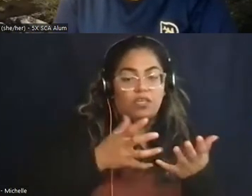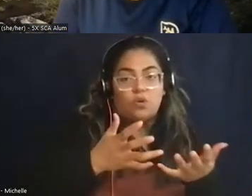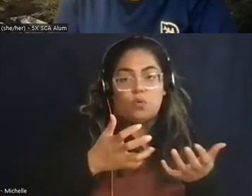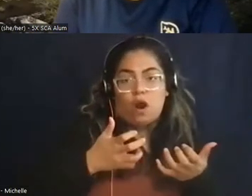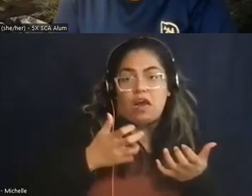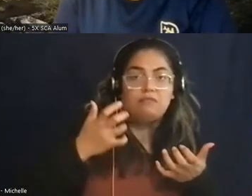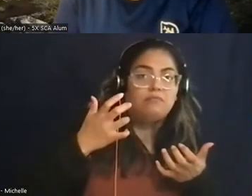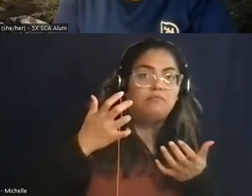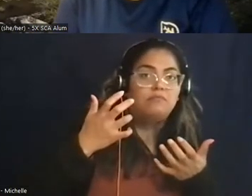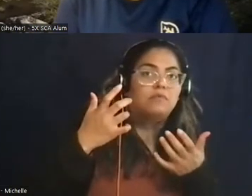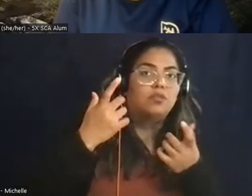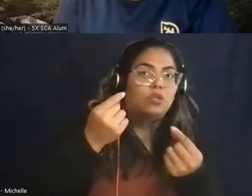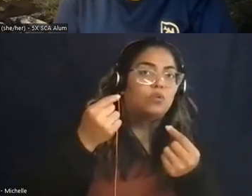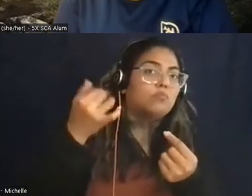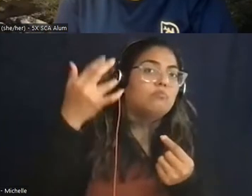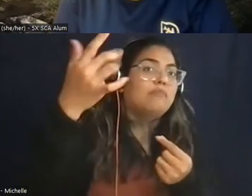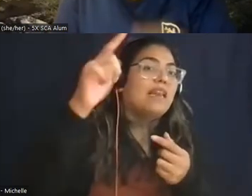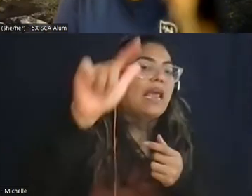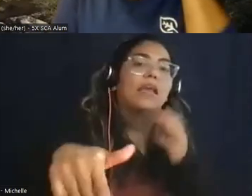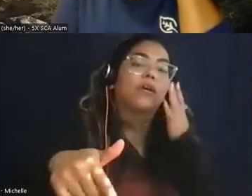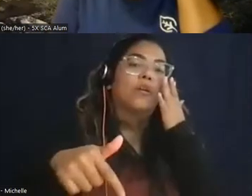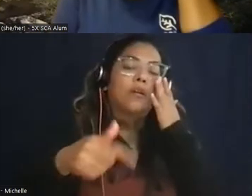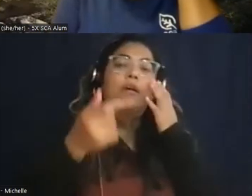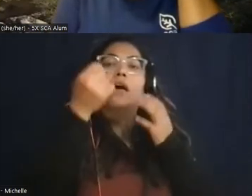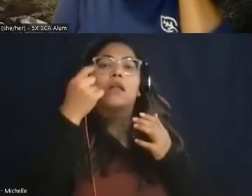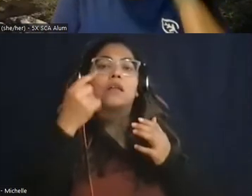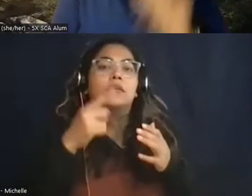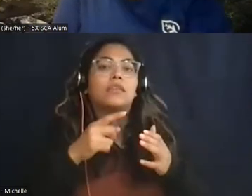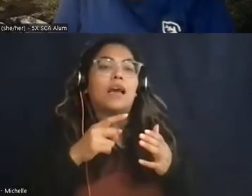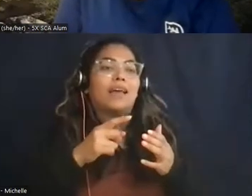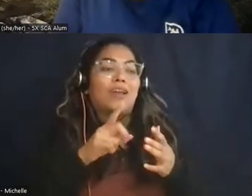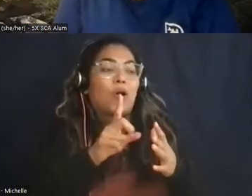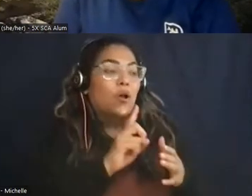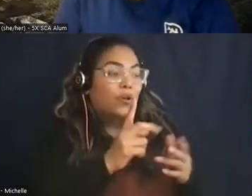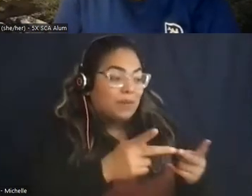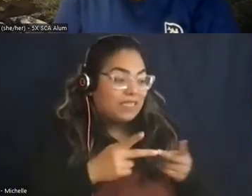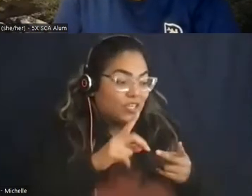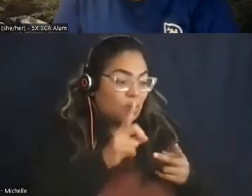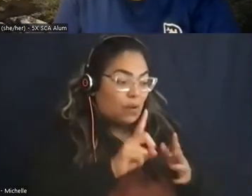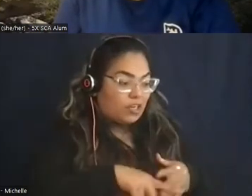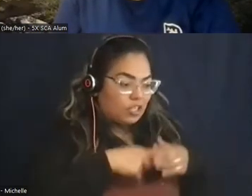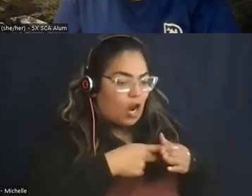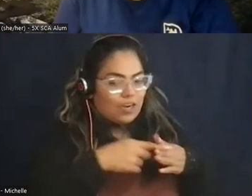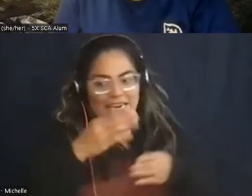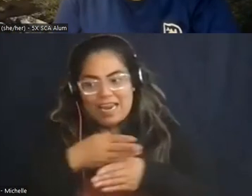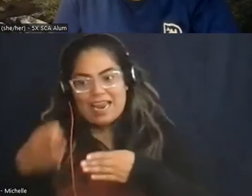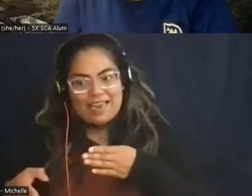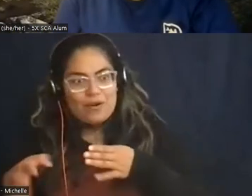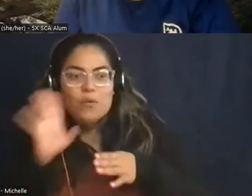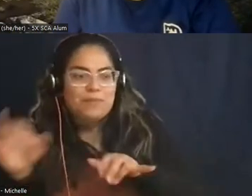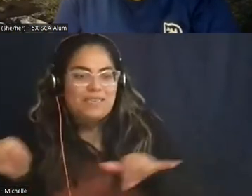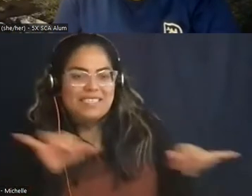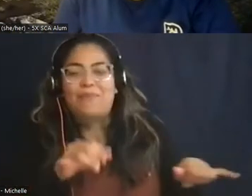doing later where you start isn't never really where you end up and you don't know what